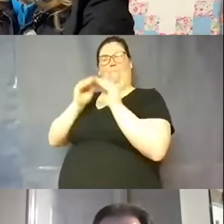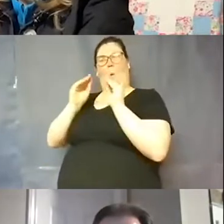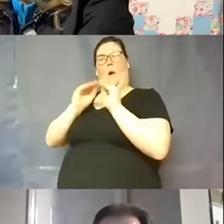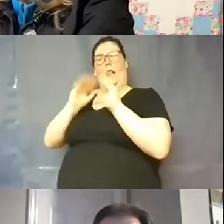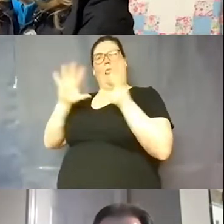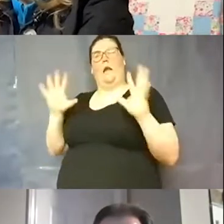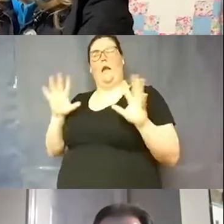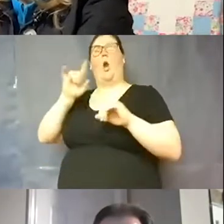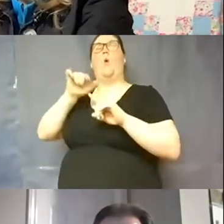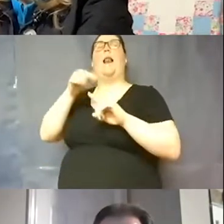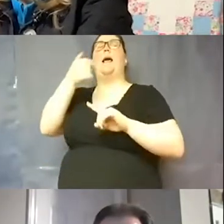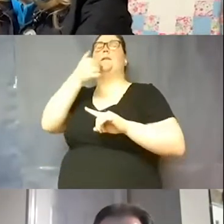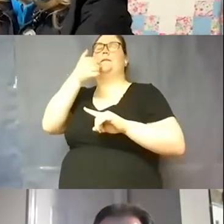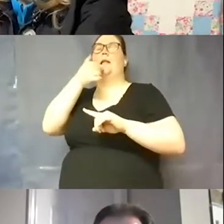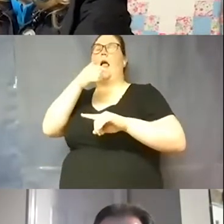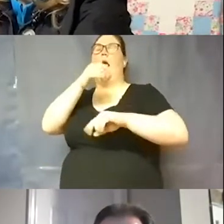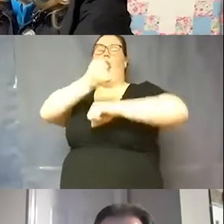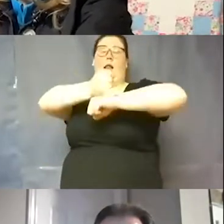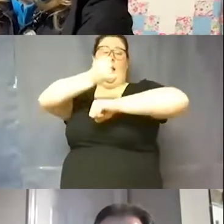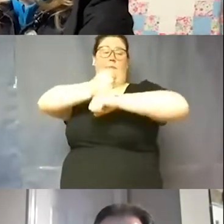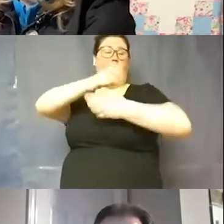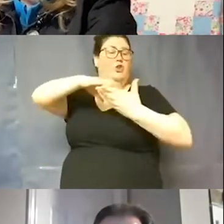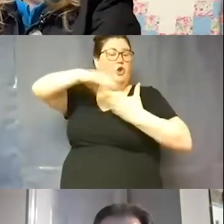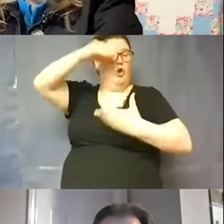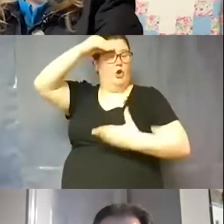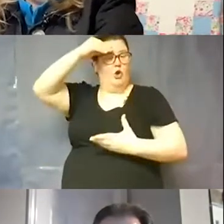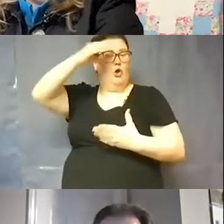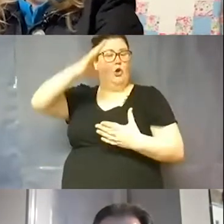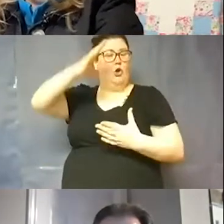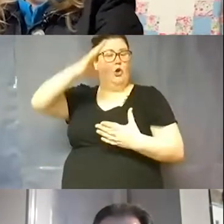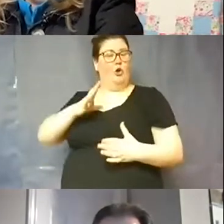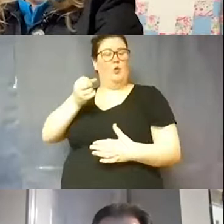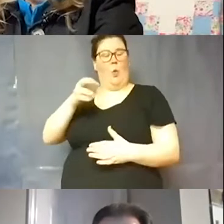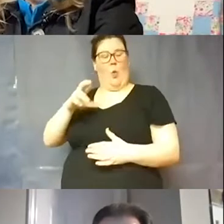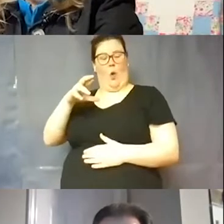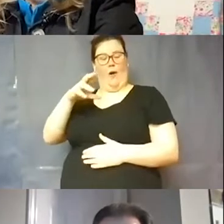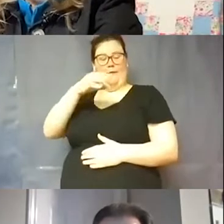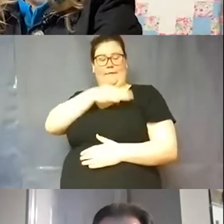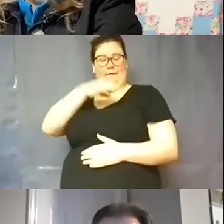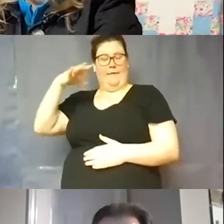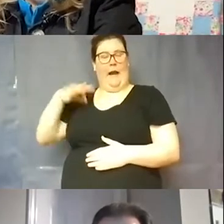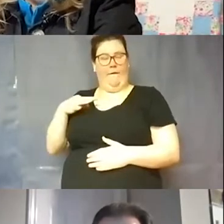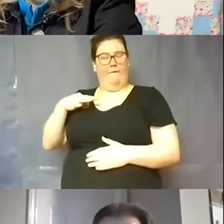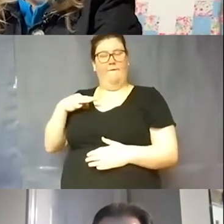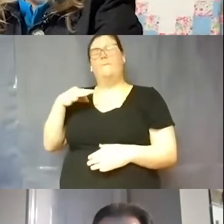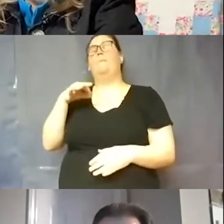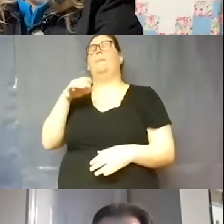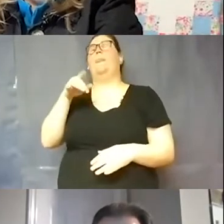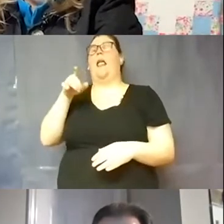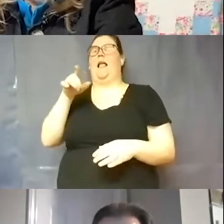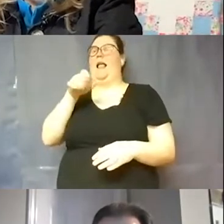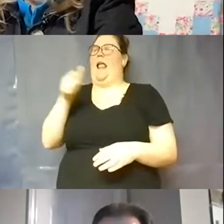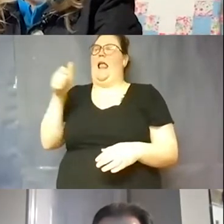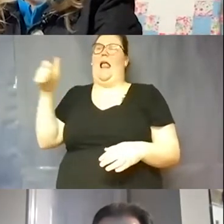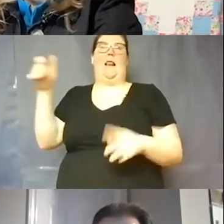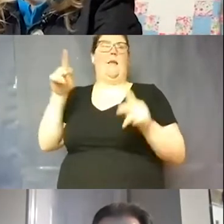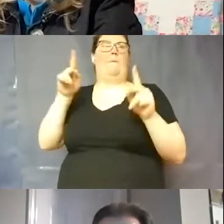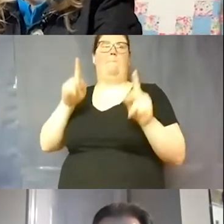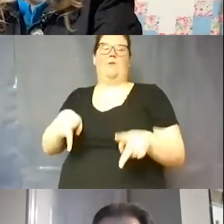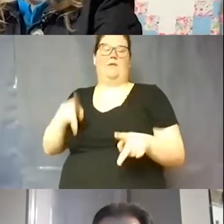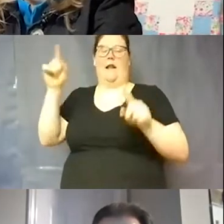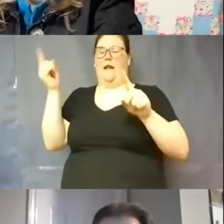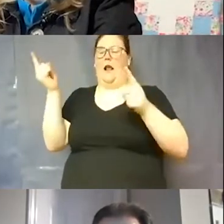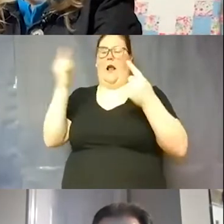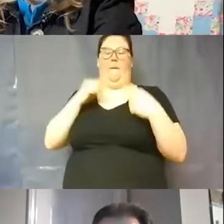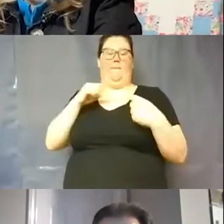on-campus learners or on-campus employees I'm referring to any time anybody comes up to campus. That would even